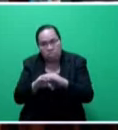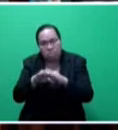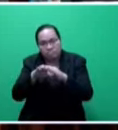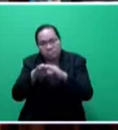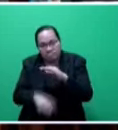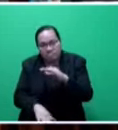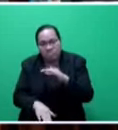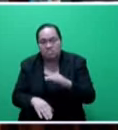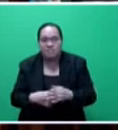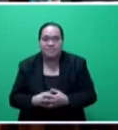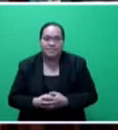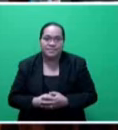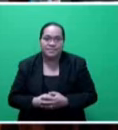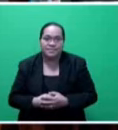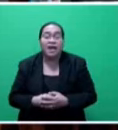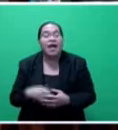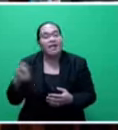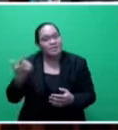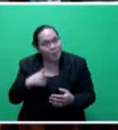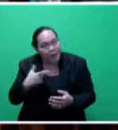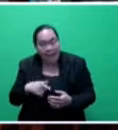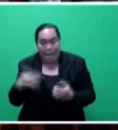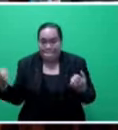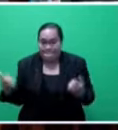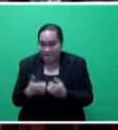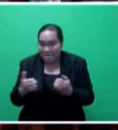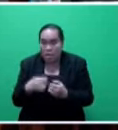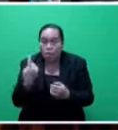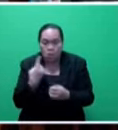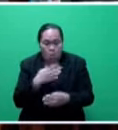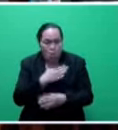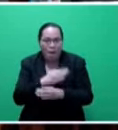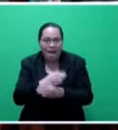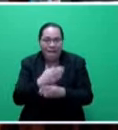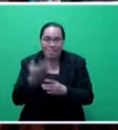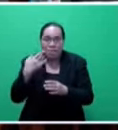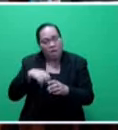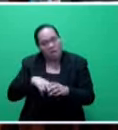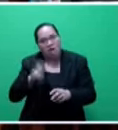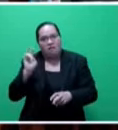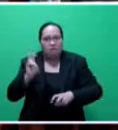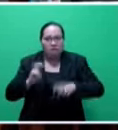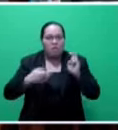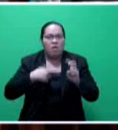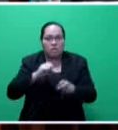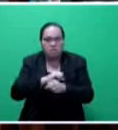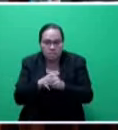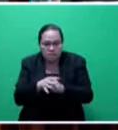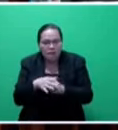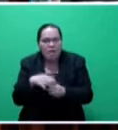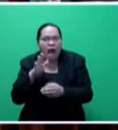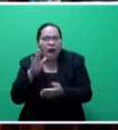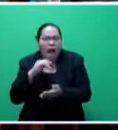could fall well below the poverty line. And that is why many of these would be workers who would be losing jobs, who would be on reduced